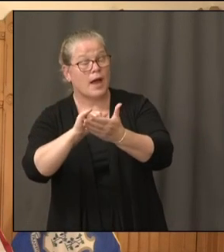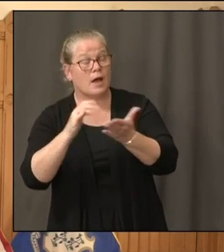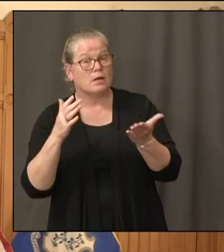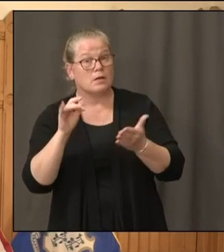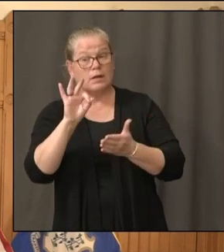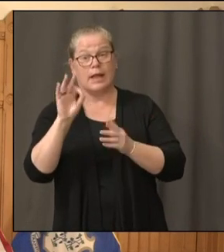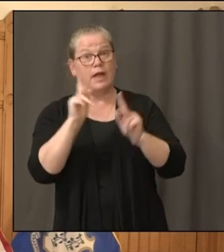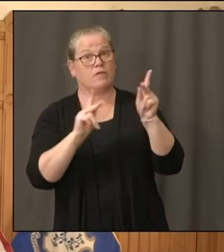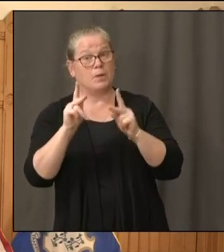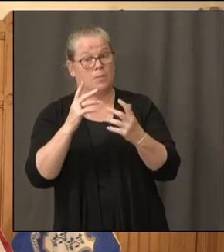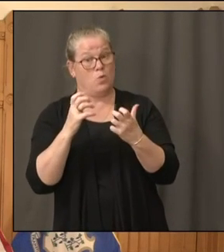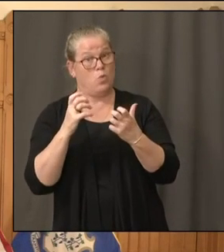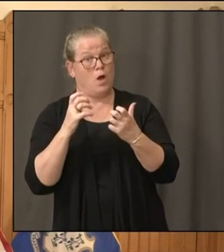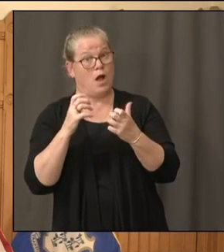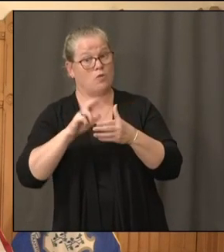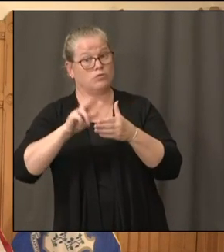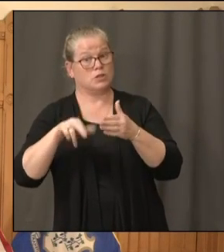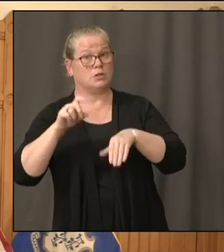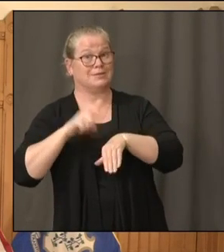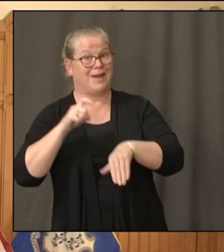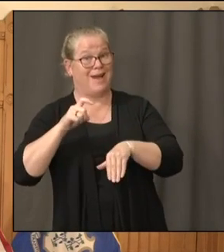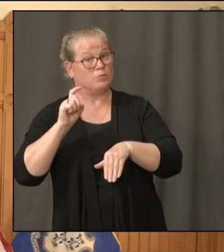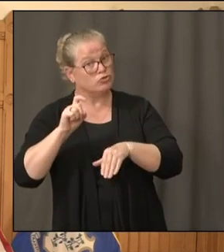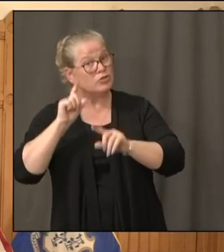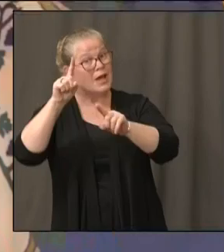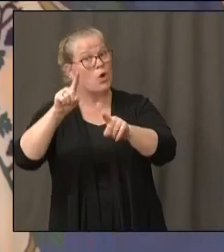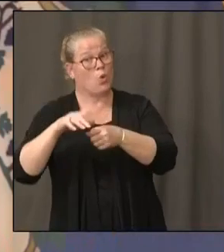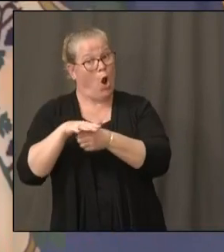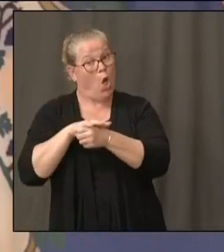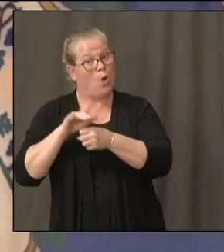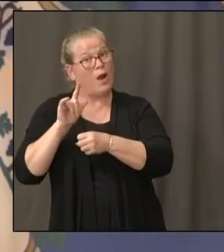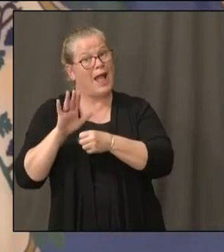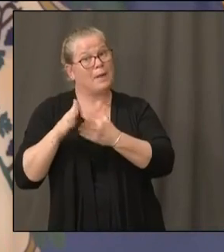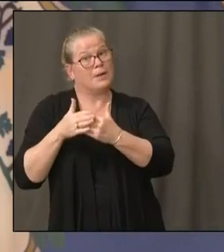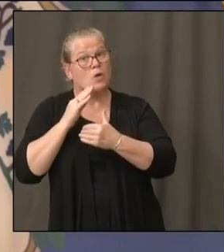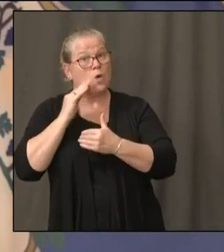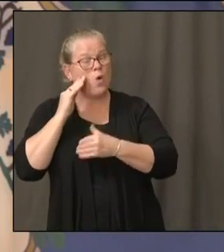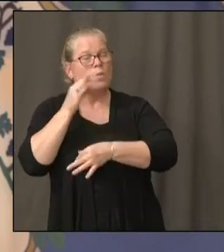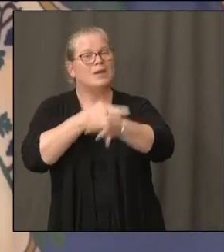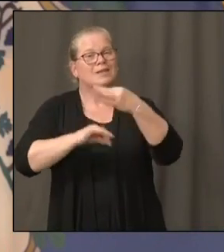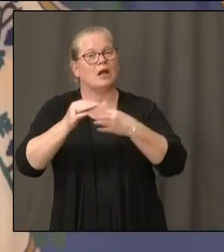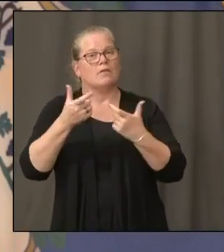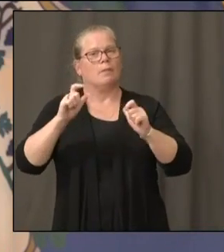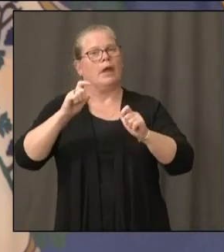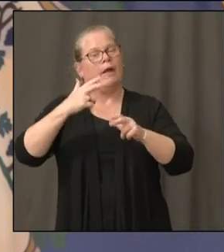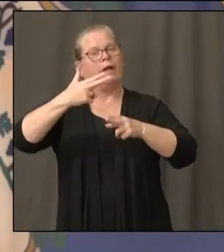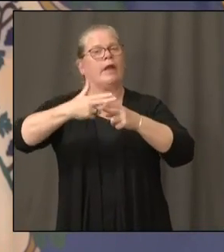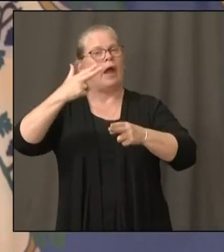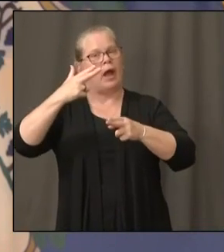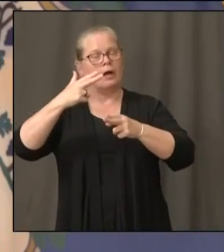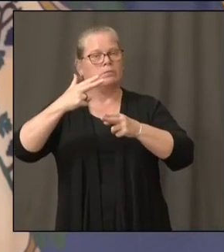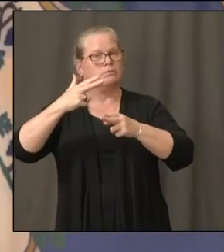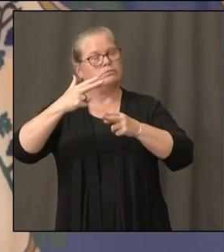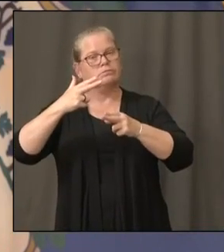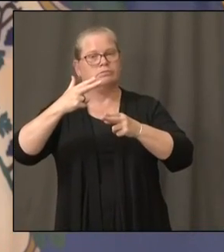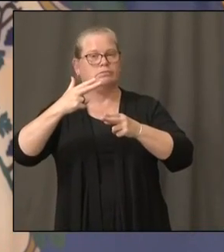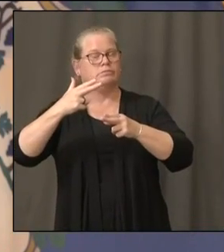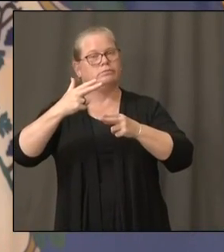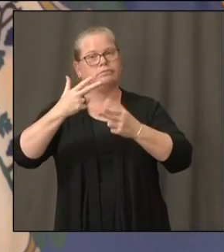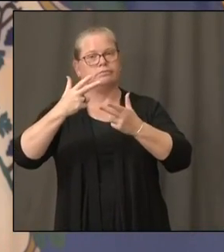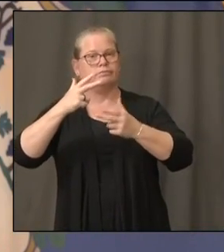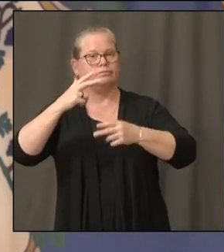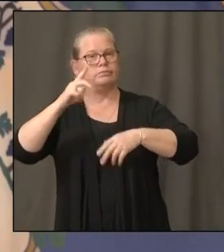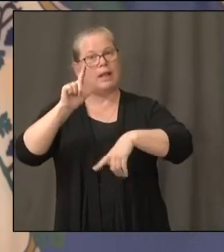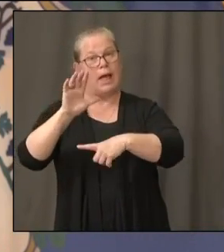results, should they be going to local labs instead of these commercial ones? Yeah, I am aware of that, Sue. Quest has